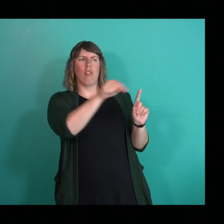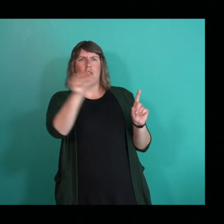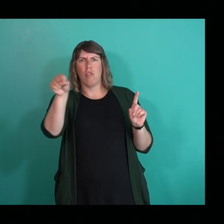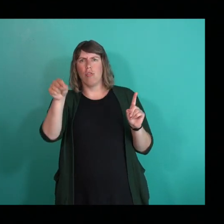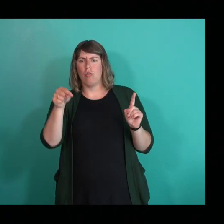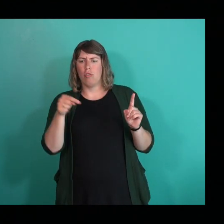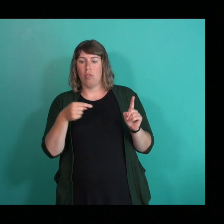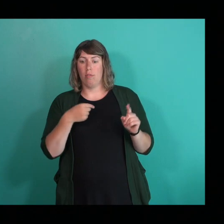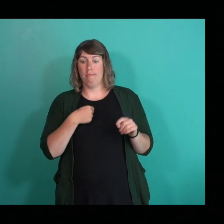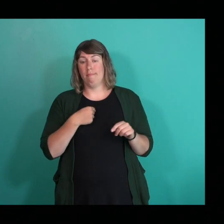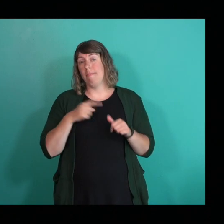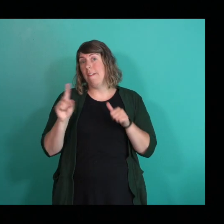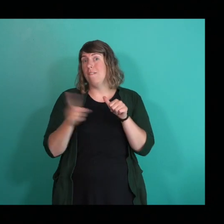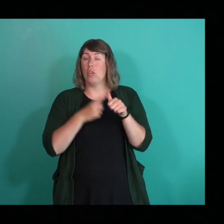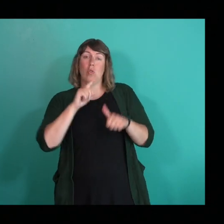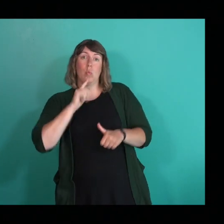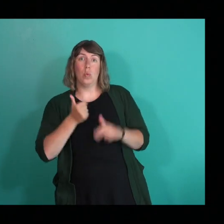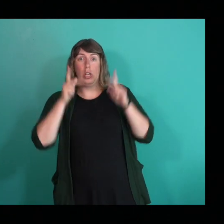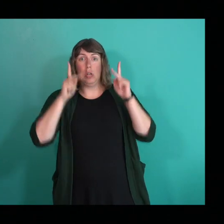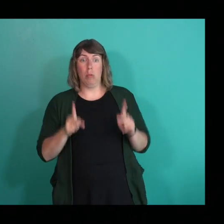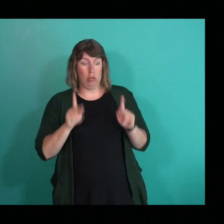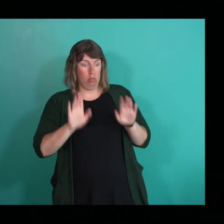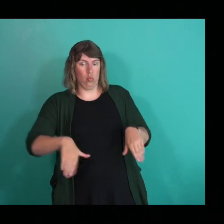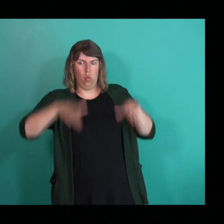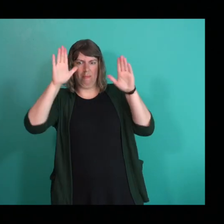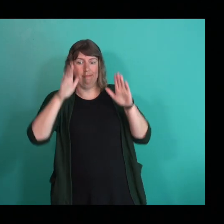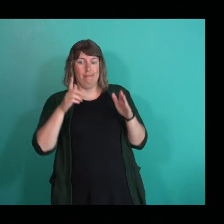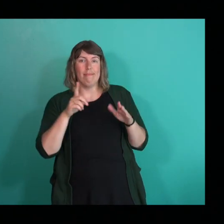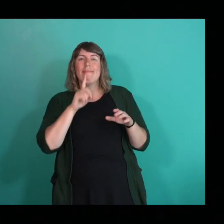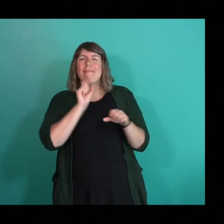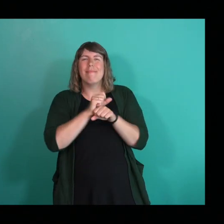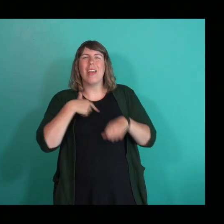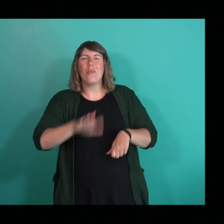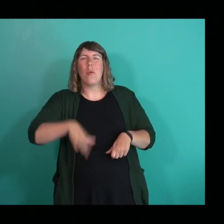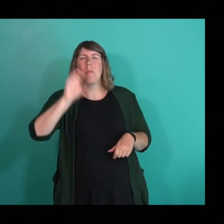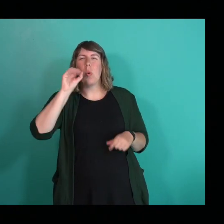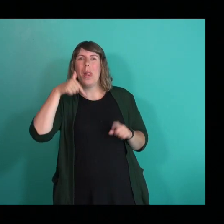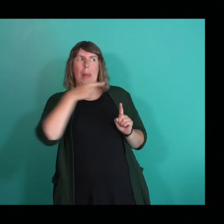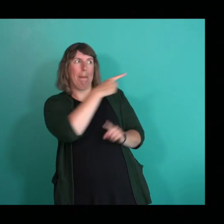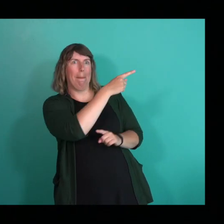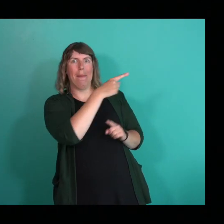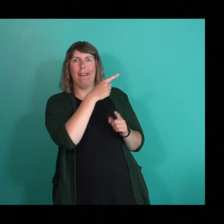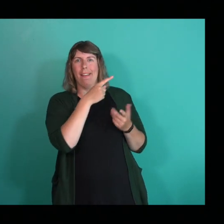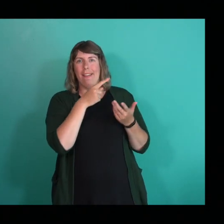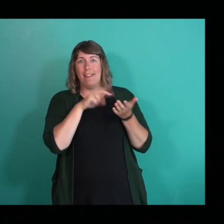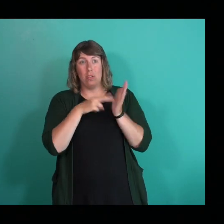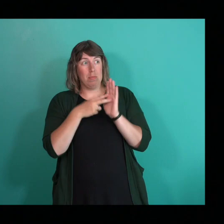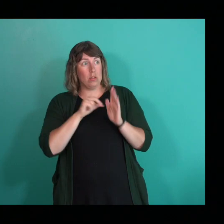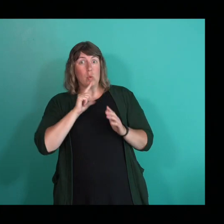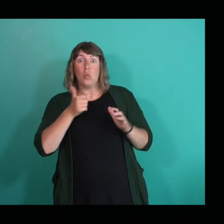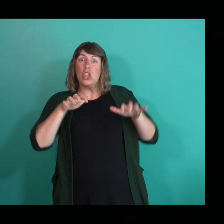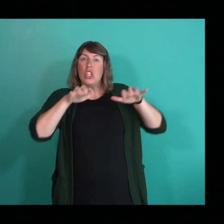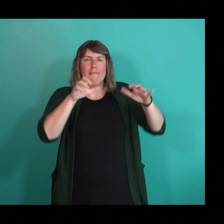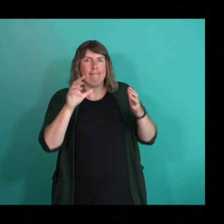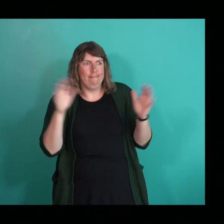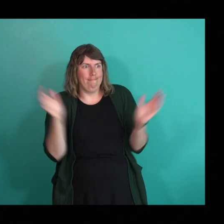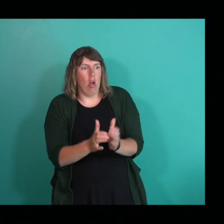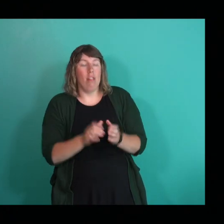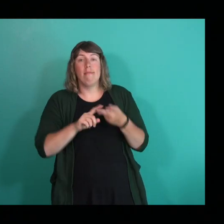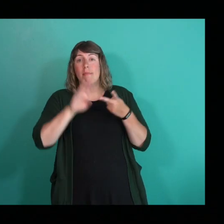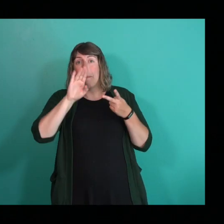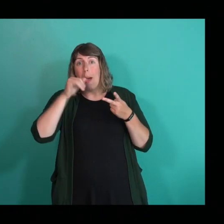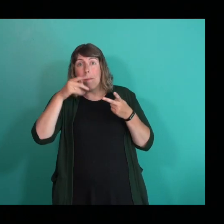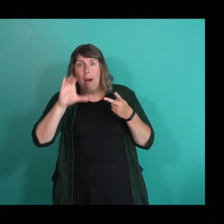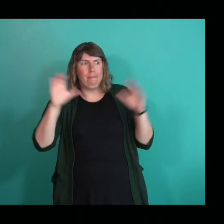I was the first like queer person they knew because I grew up in like Coquitlam and there were very few queer people and people of color in